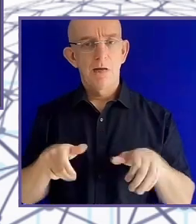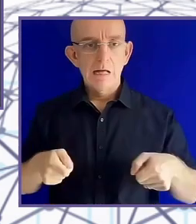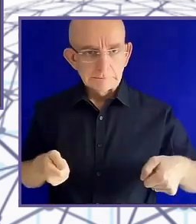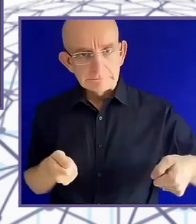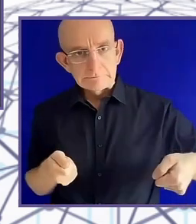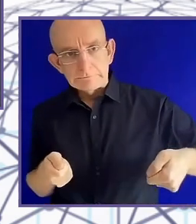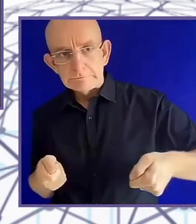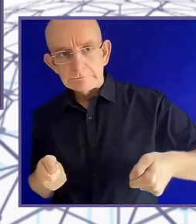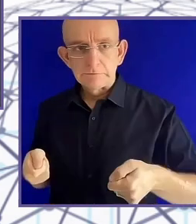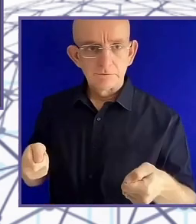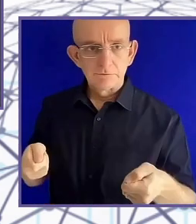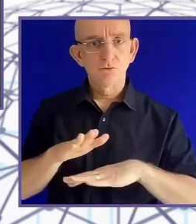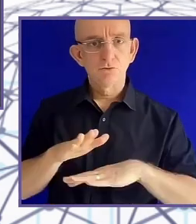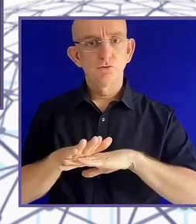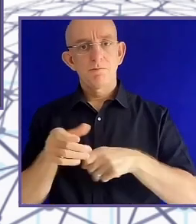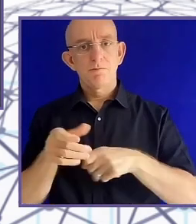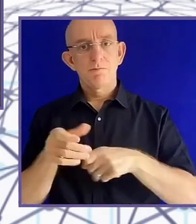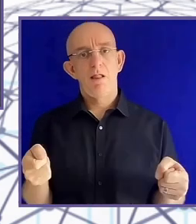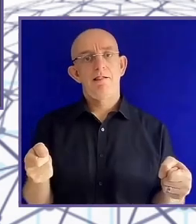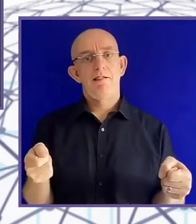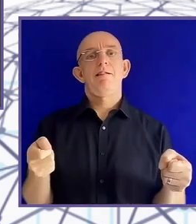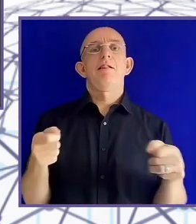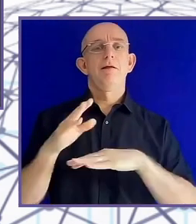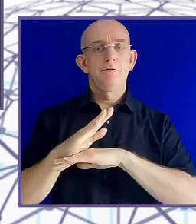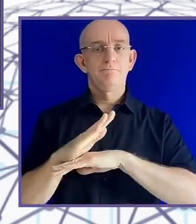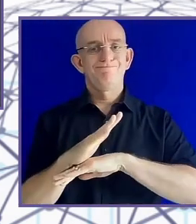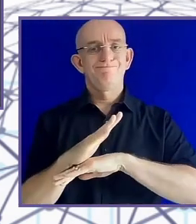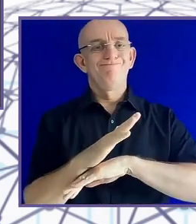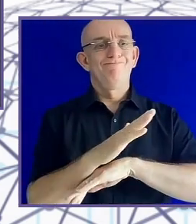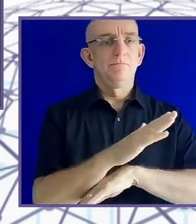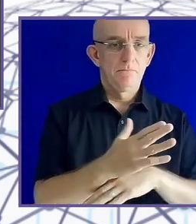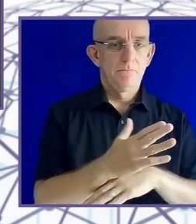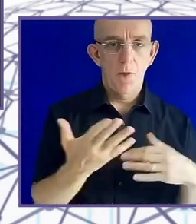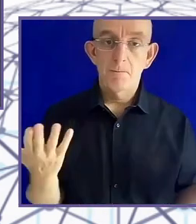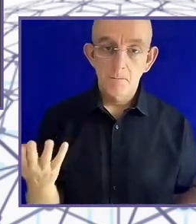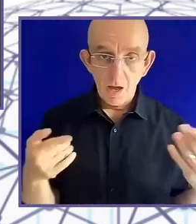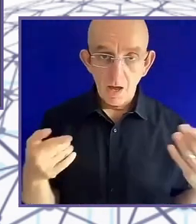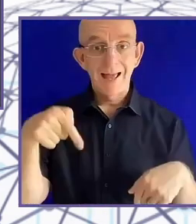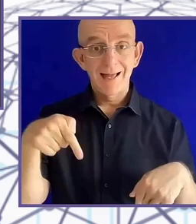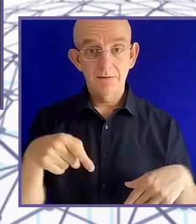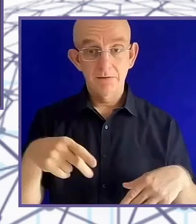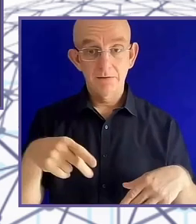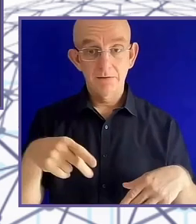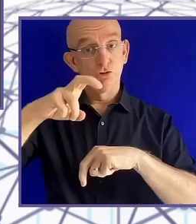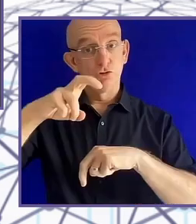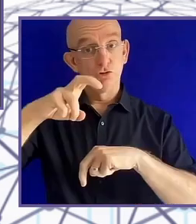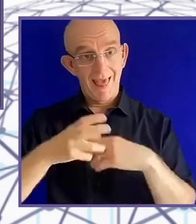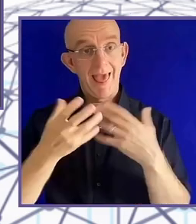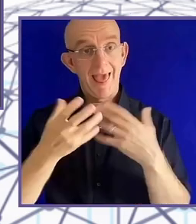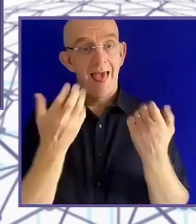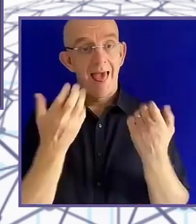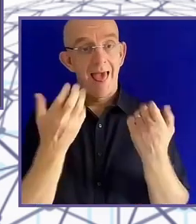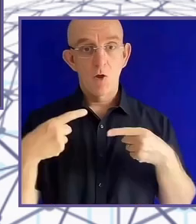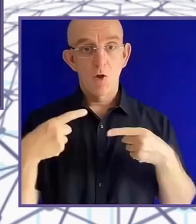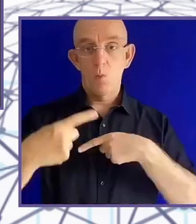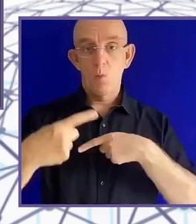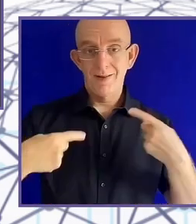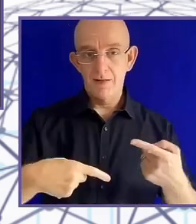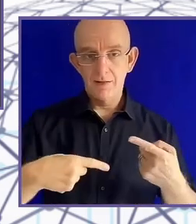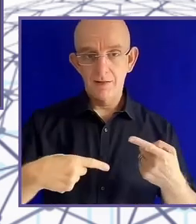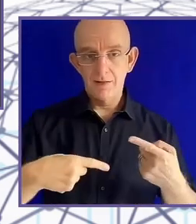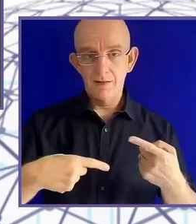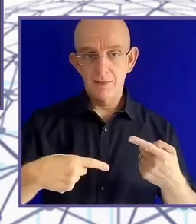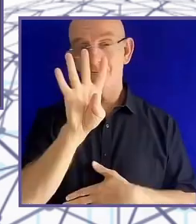And I would say, well, I didn't say the next bit. I knew I'd lost the battle. But I would have said, well, there's a Stanford model of the shoulder,